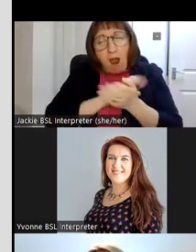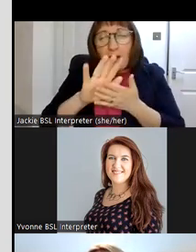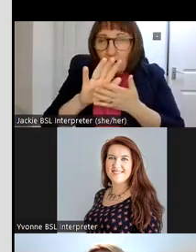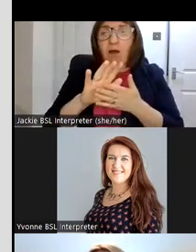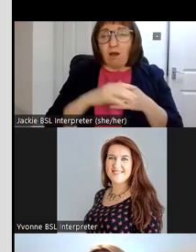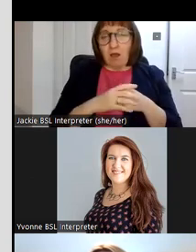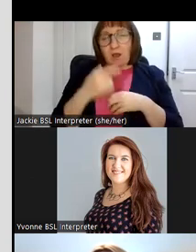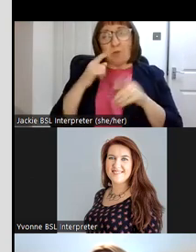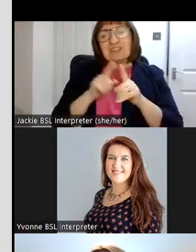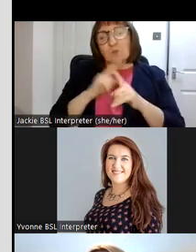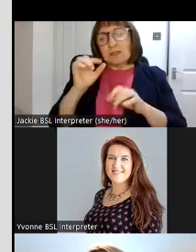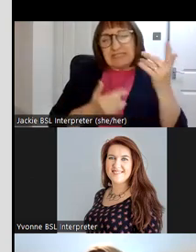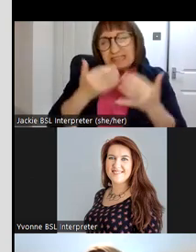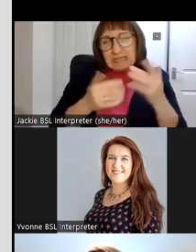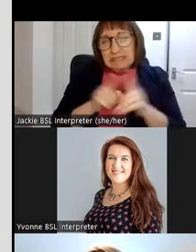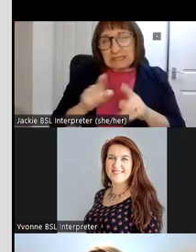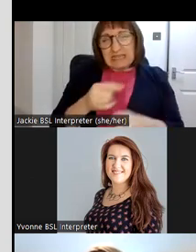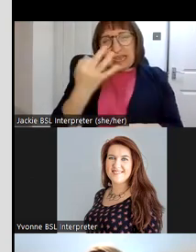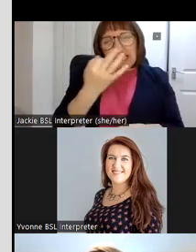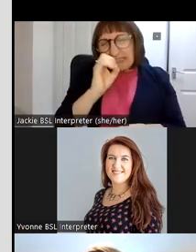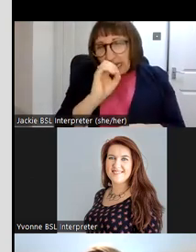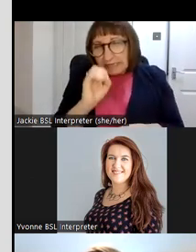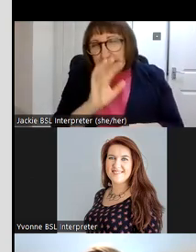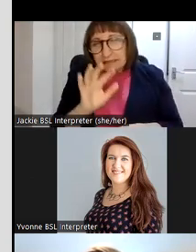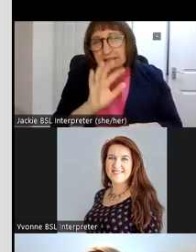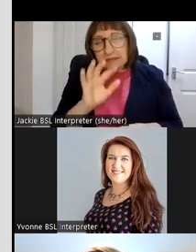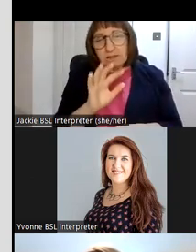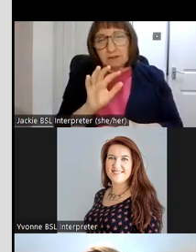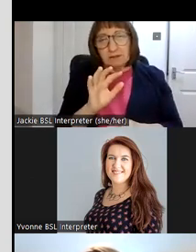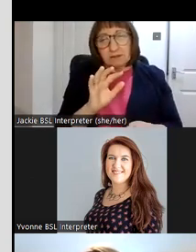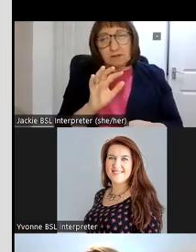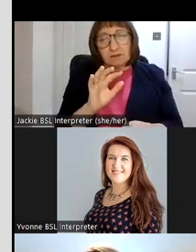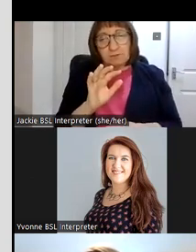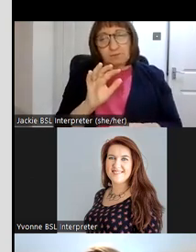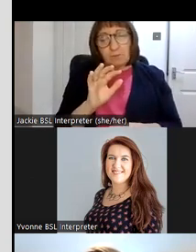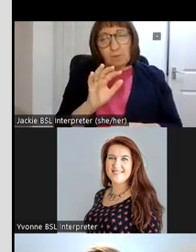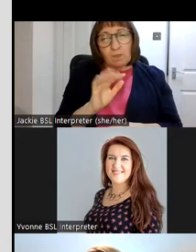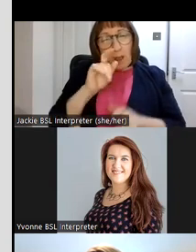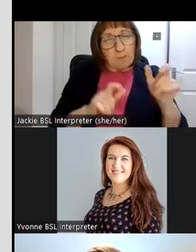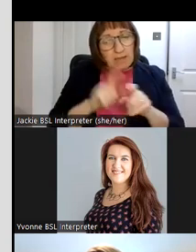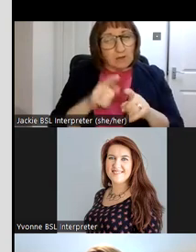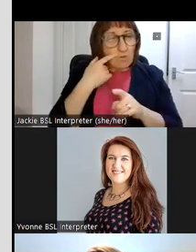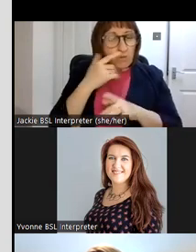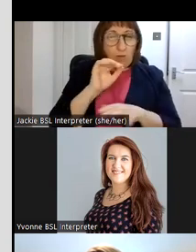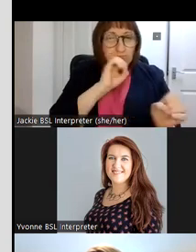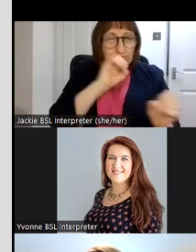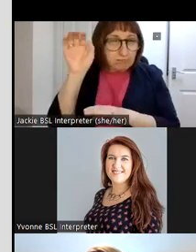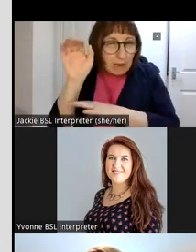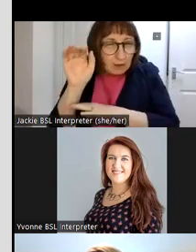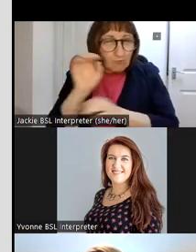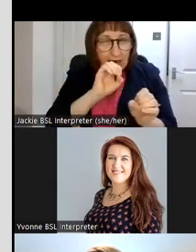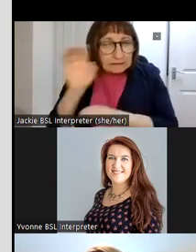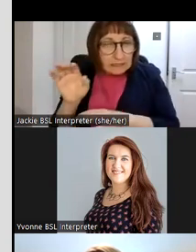statistics where like in the 1880s um you know the the people that were emigrating um